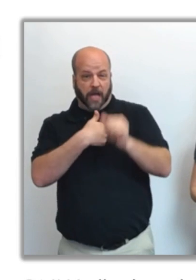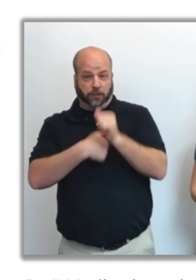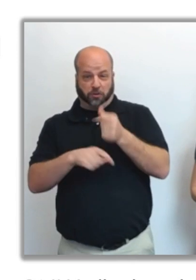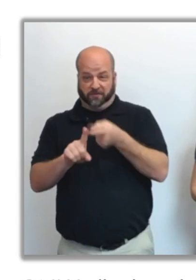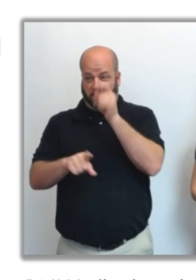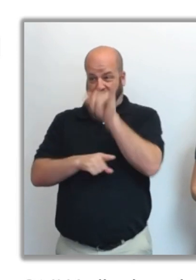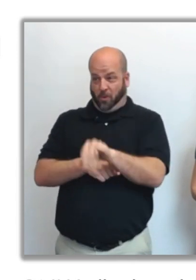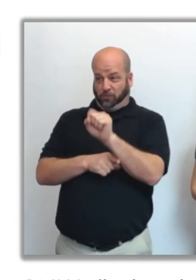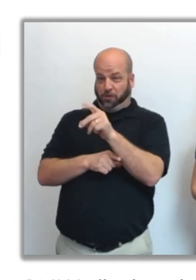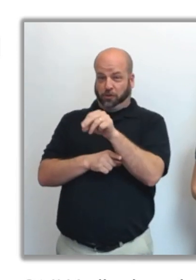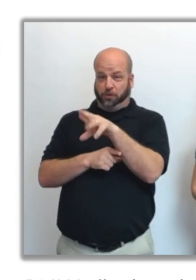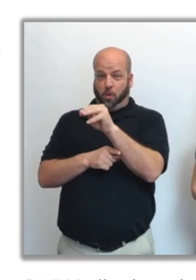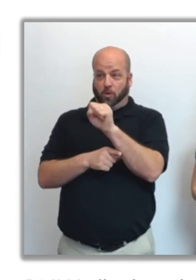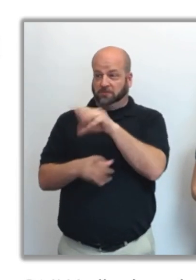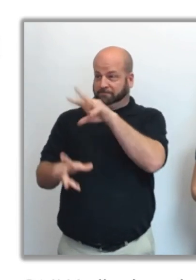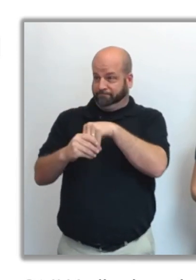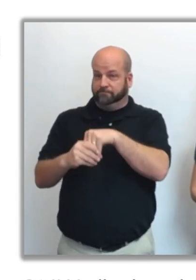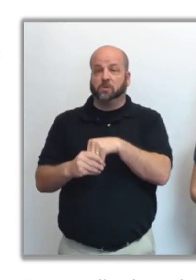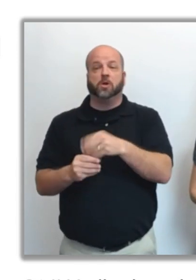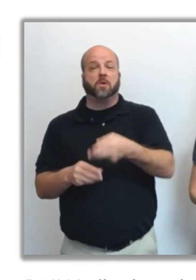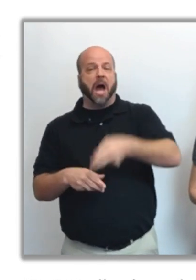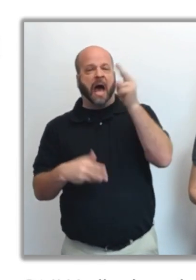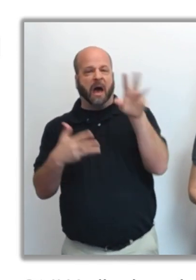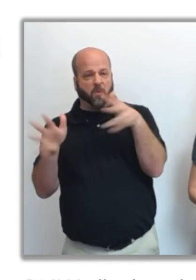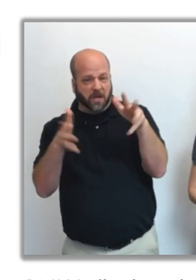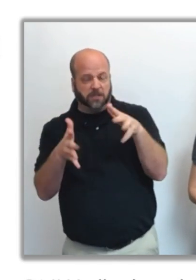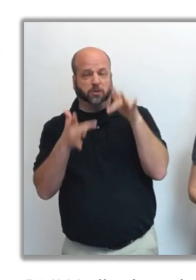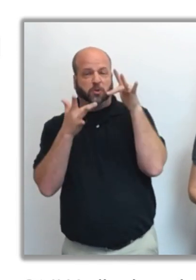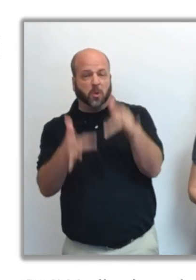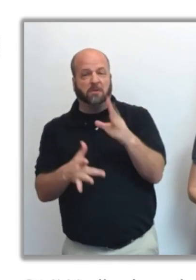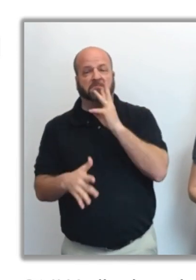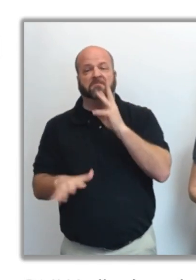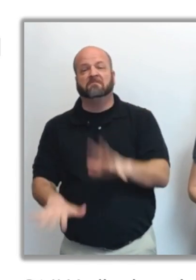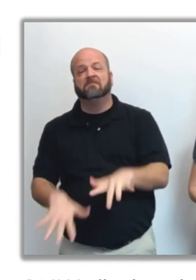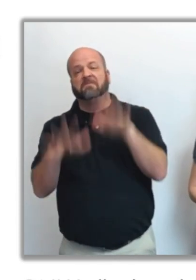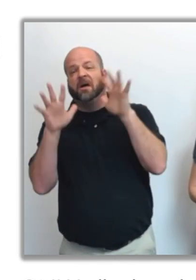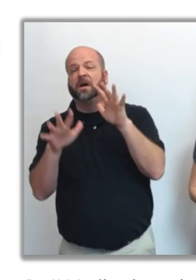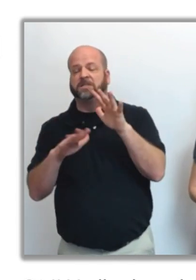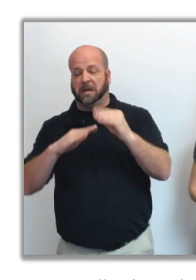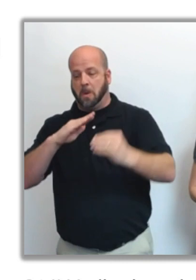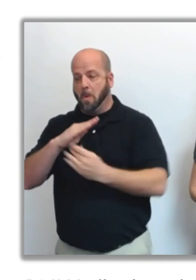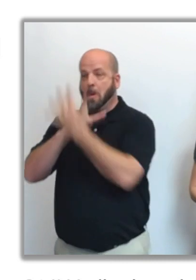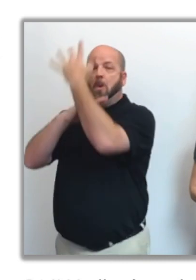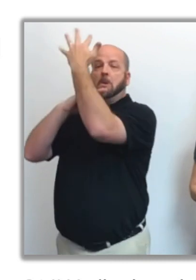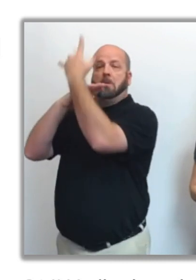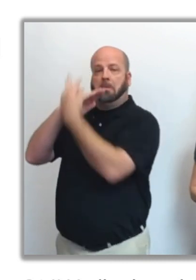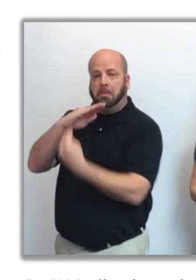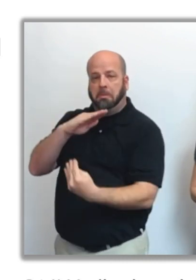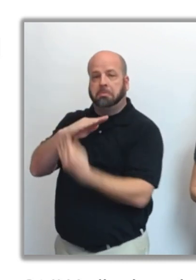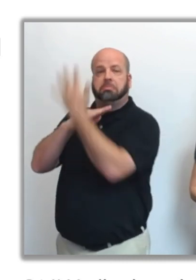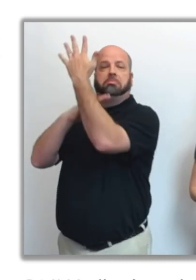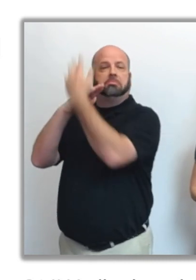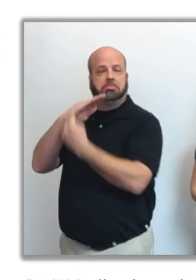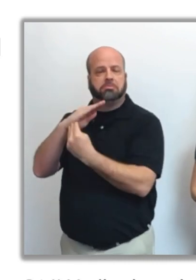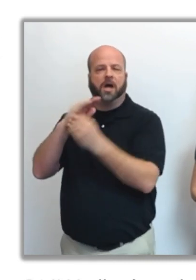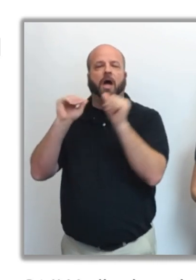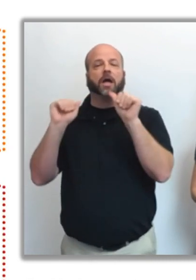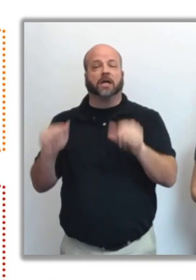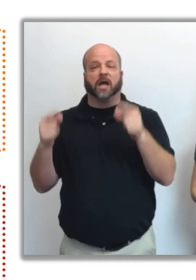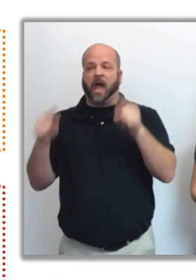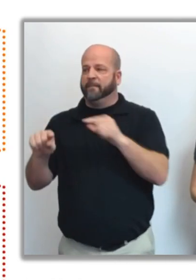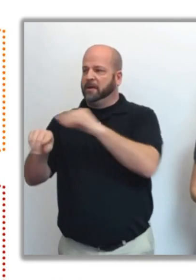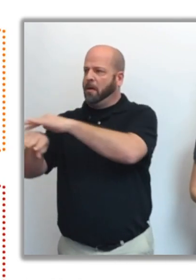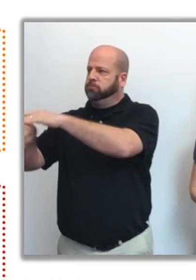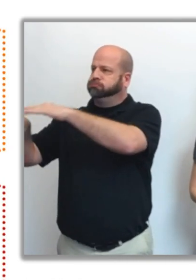storms, including high winds, tornadoes, flooding, and storm surge, can extend far away from the cone.